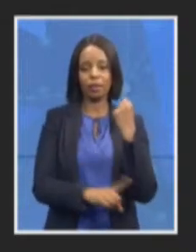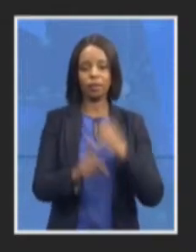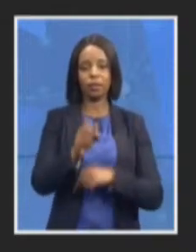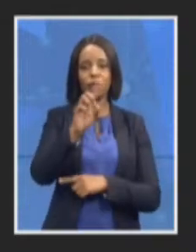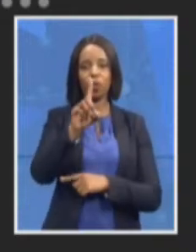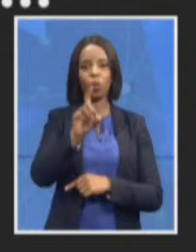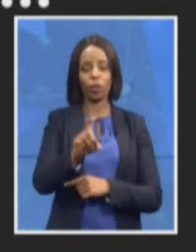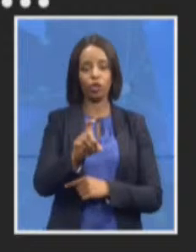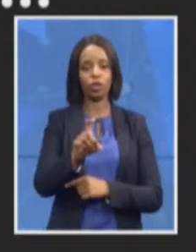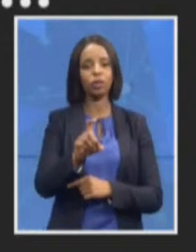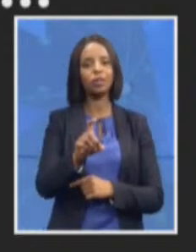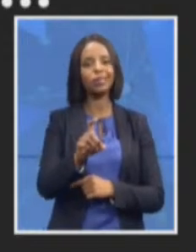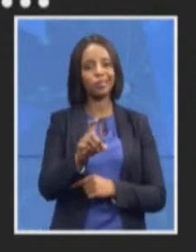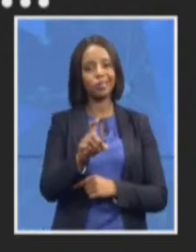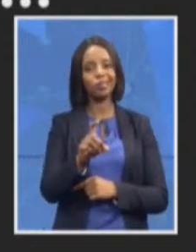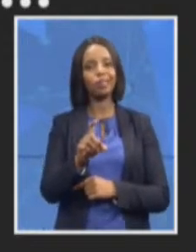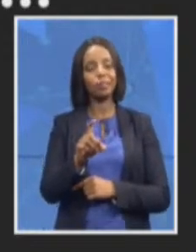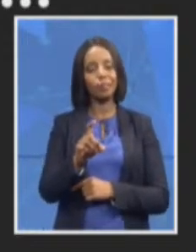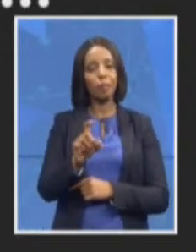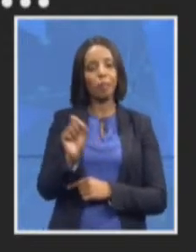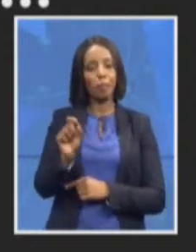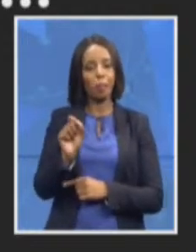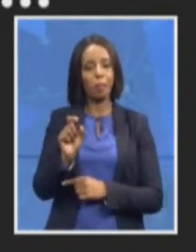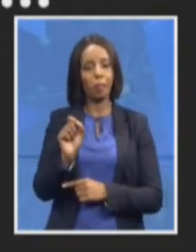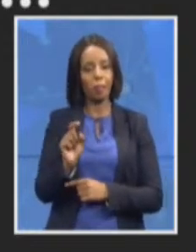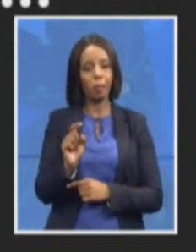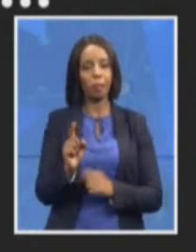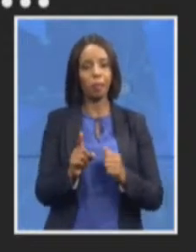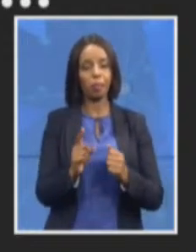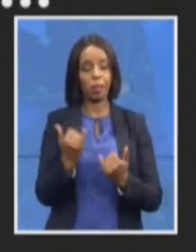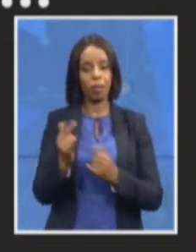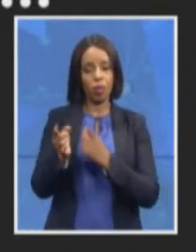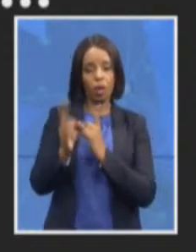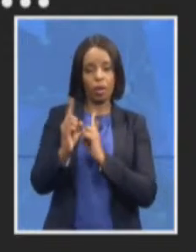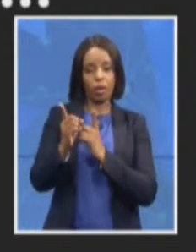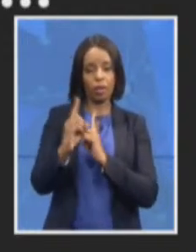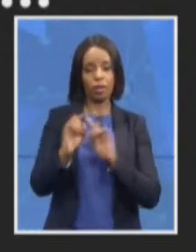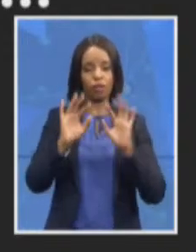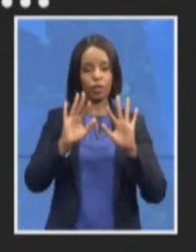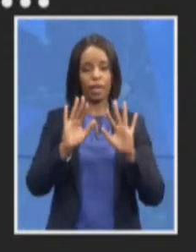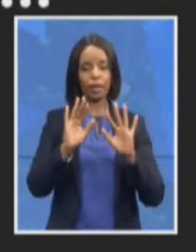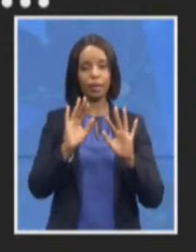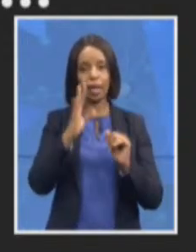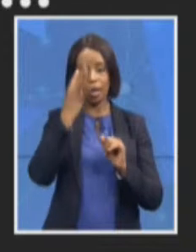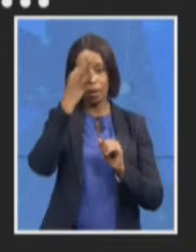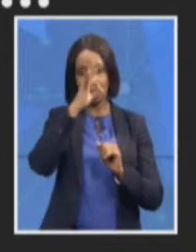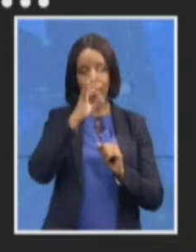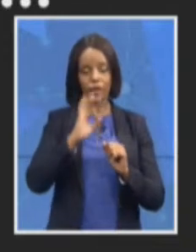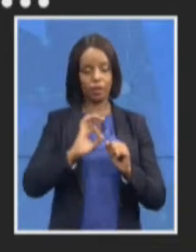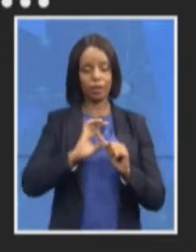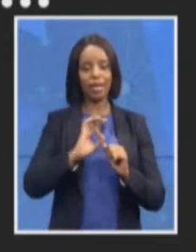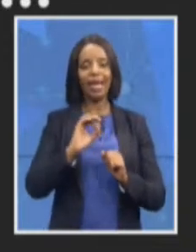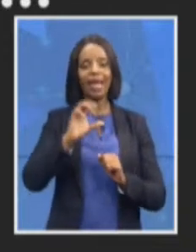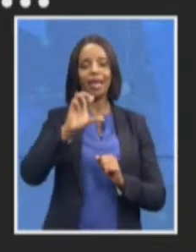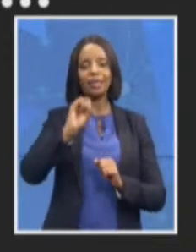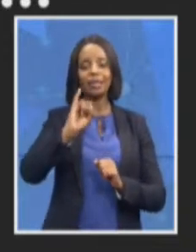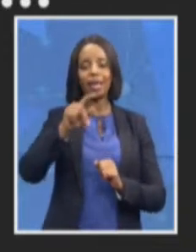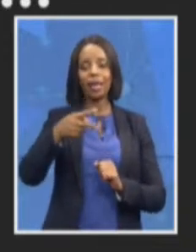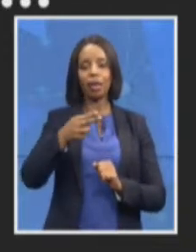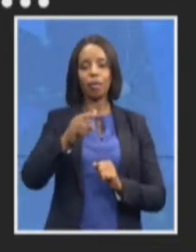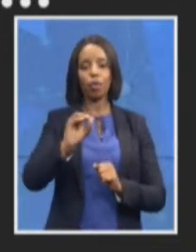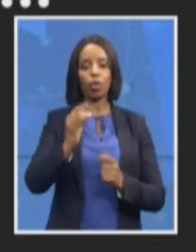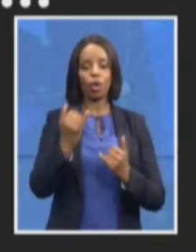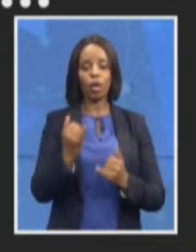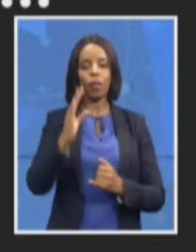questions for the last 10 minutes Sipoma Sondo is asking what is happening around the insurrection is the